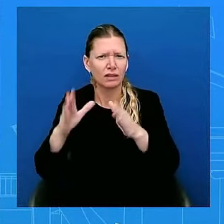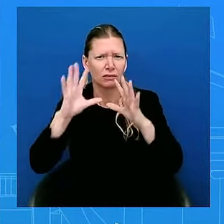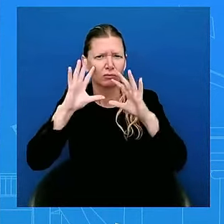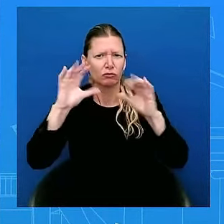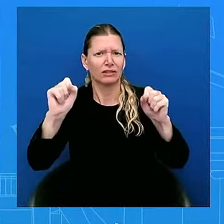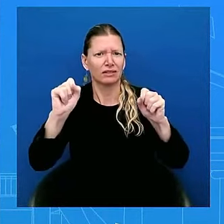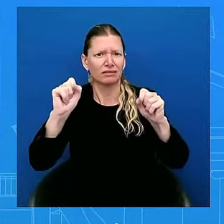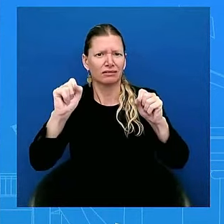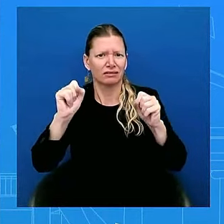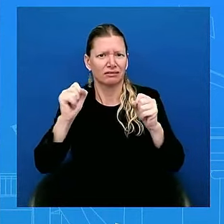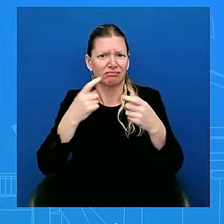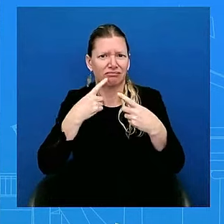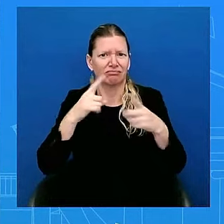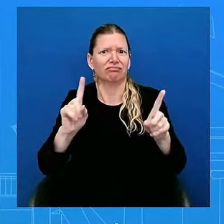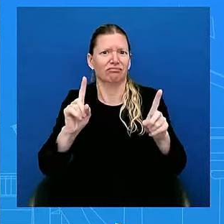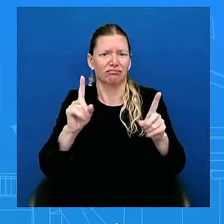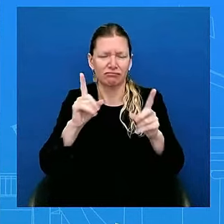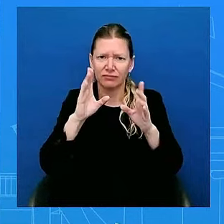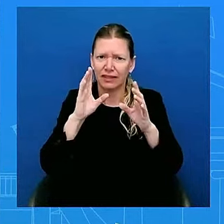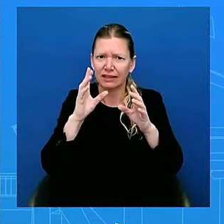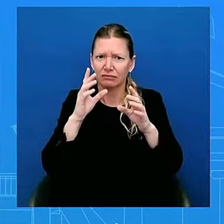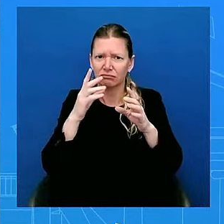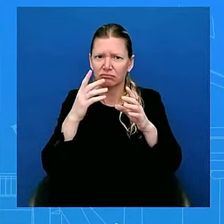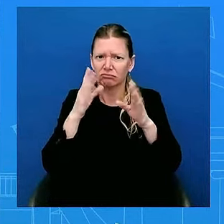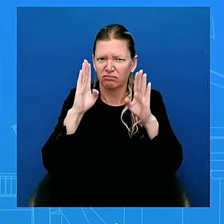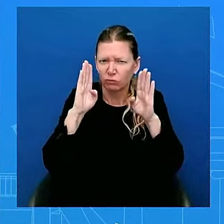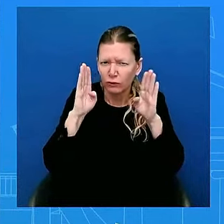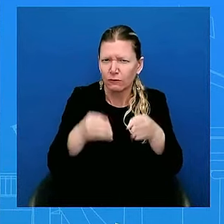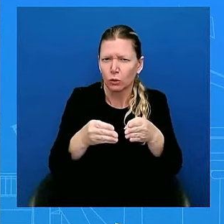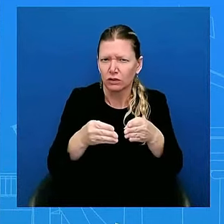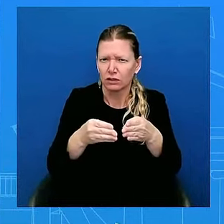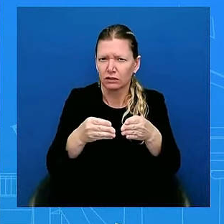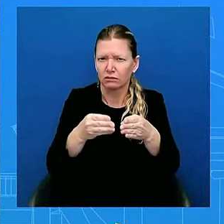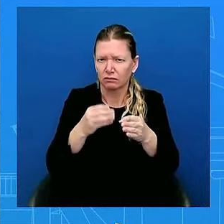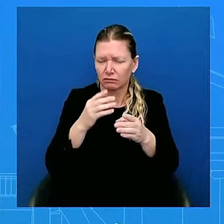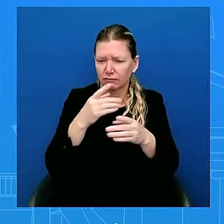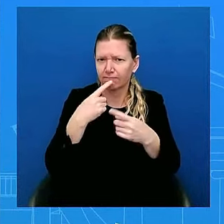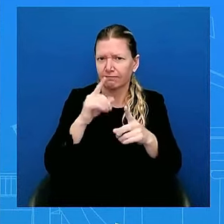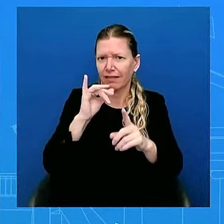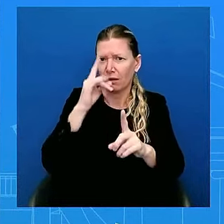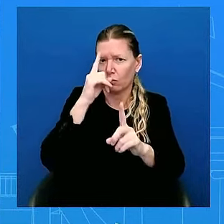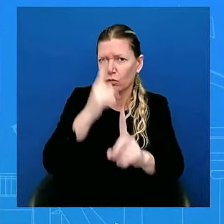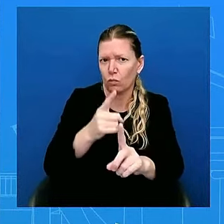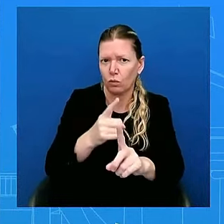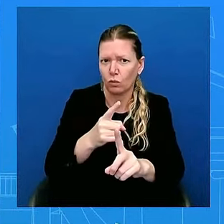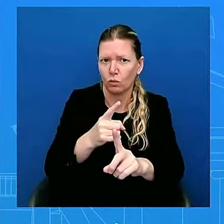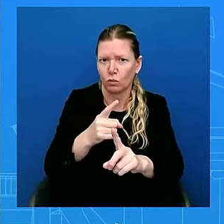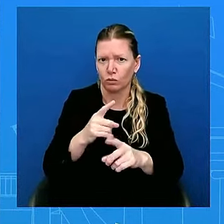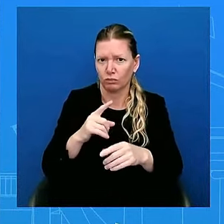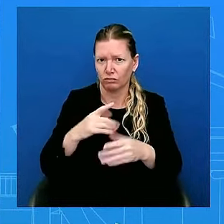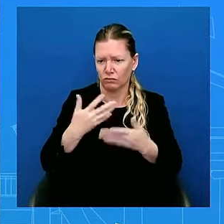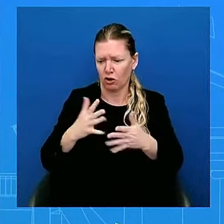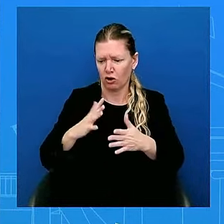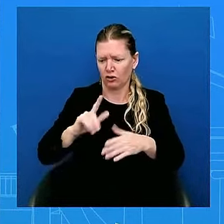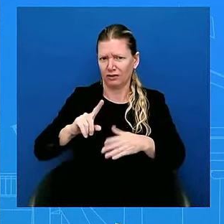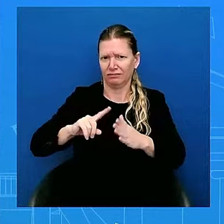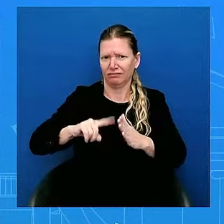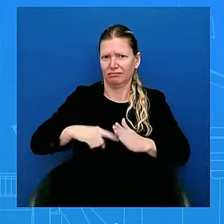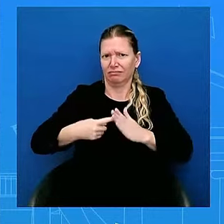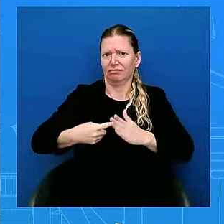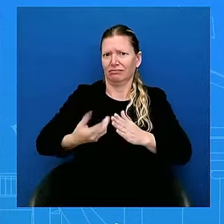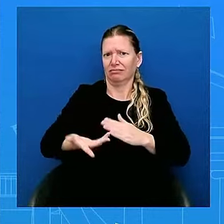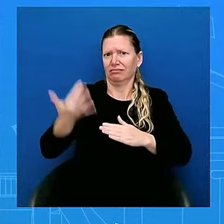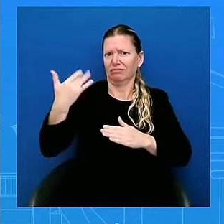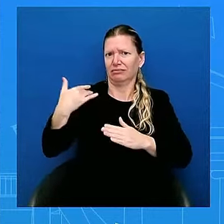making sure we're delivering on the initiatives, on the goals that we set out to do in the beginning of this administration. That doesn't stop. That doesn't stop. Go ahead. I